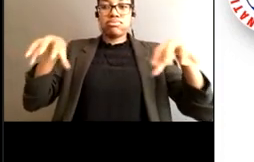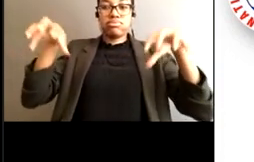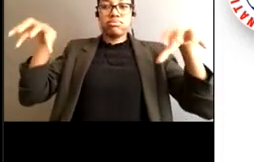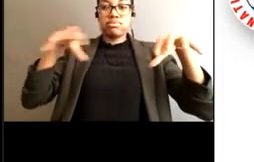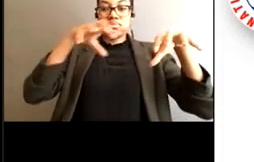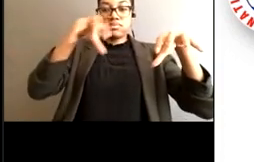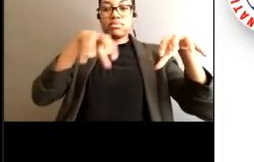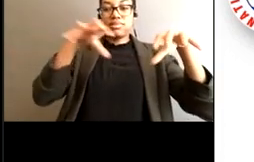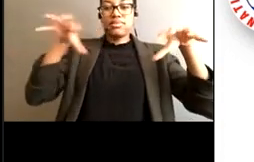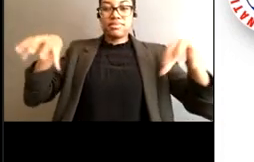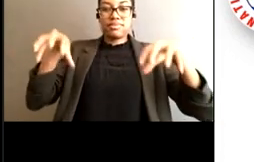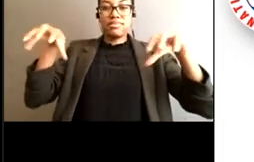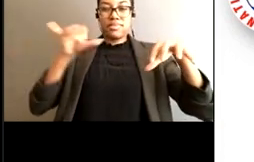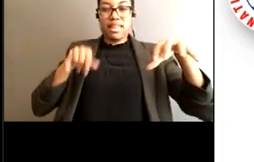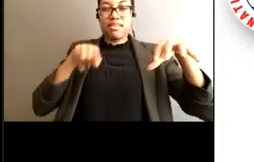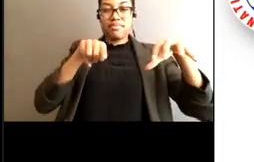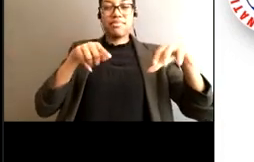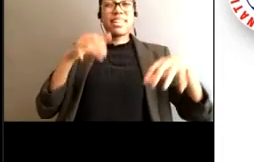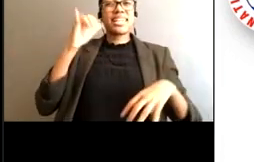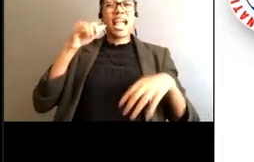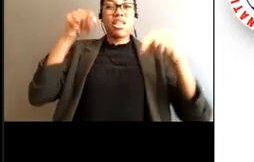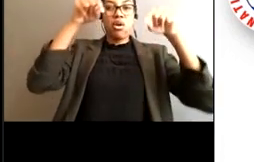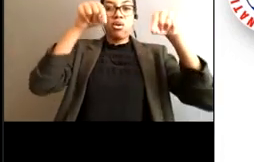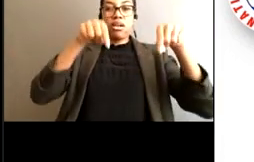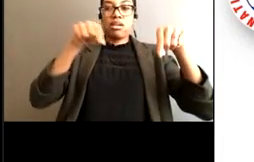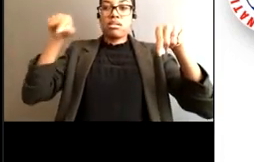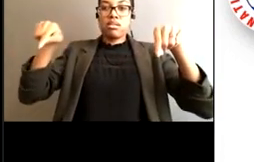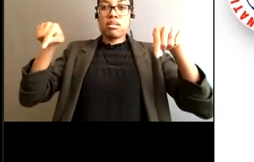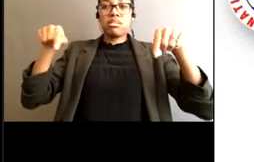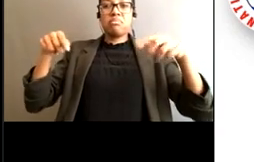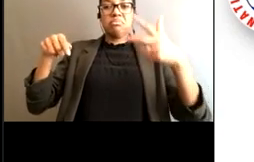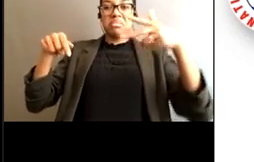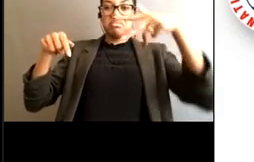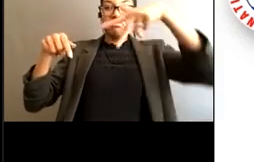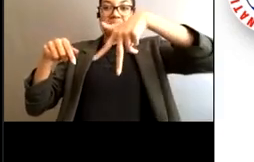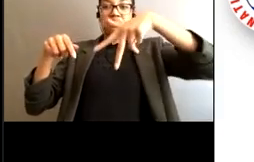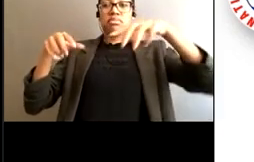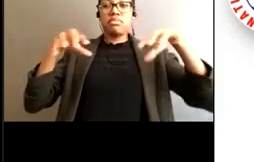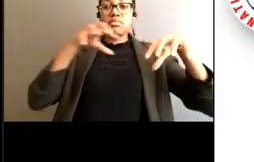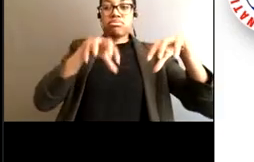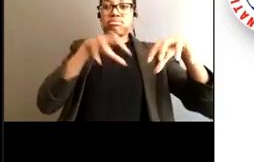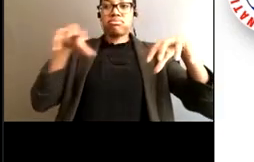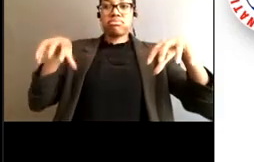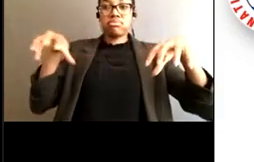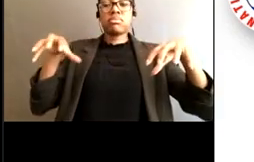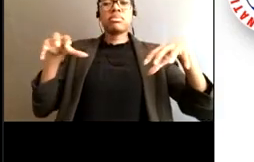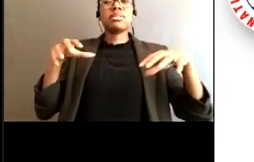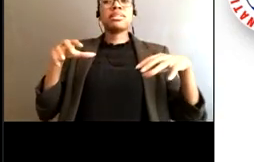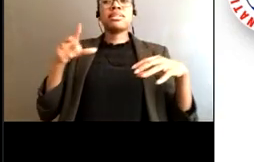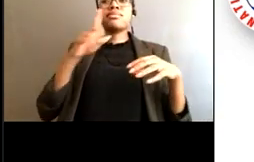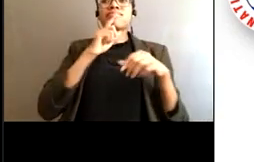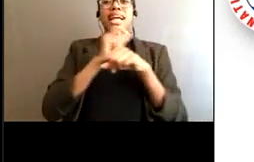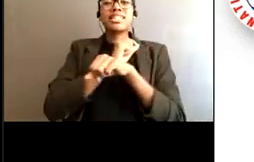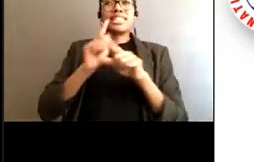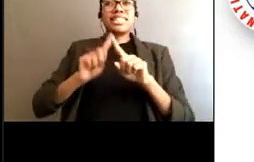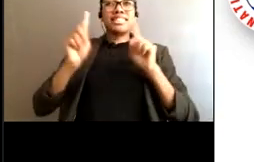arrows are pointing, where it doesn't really line up with the rest of the white foam on the beach,